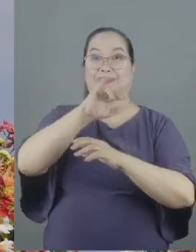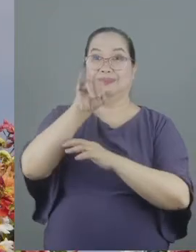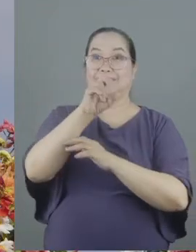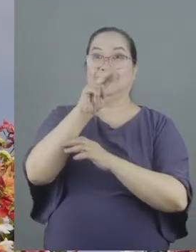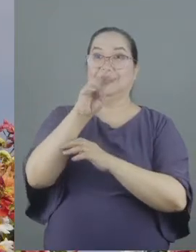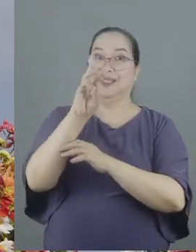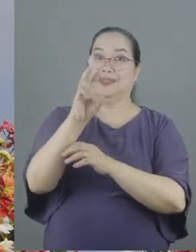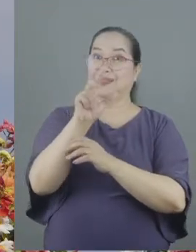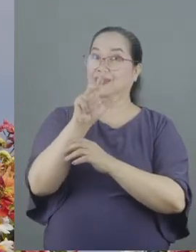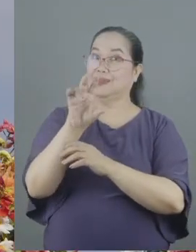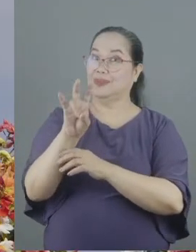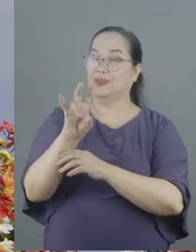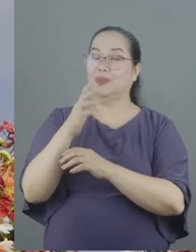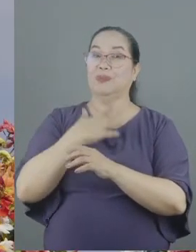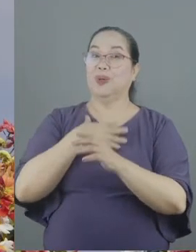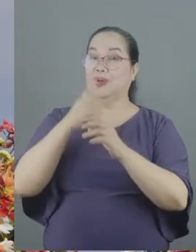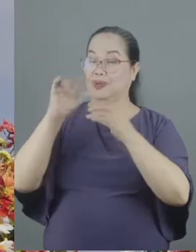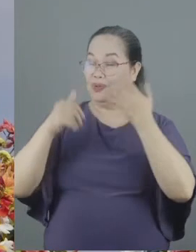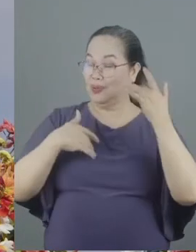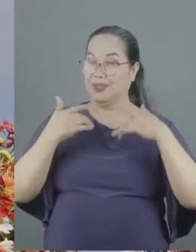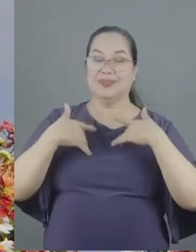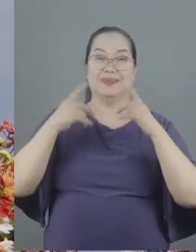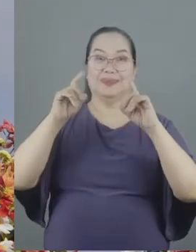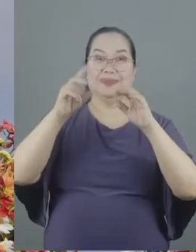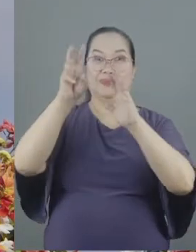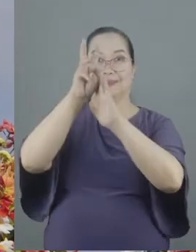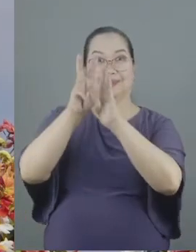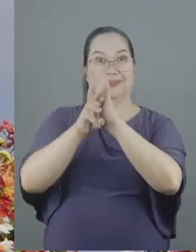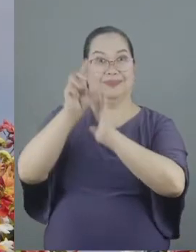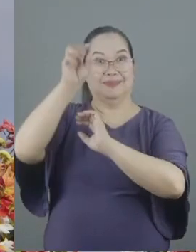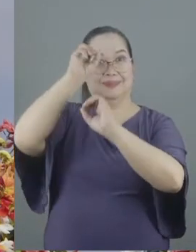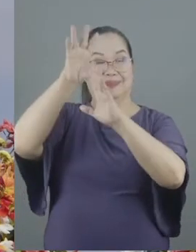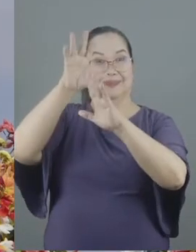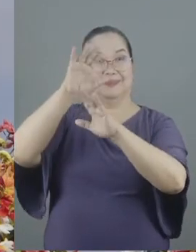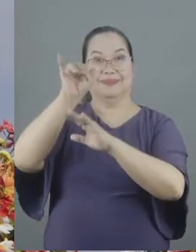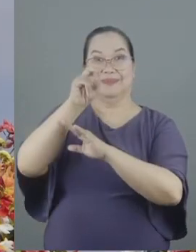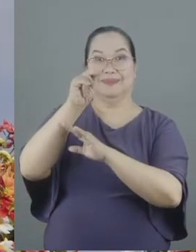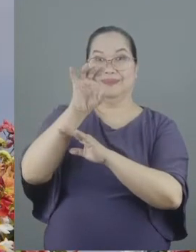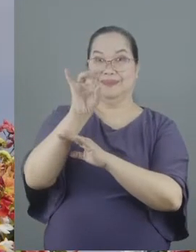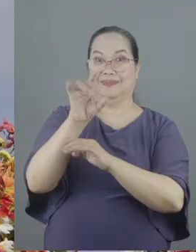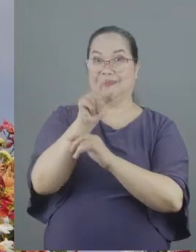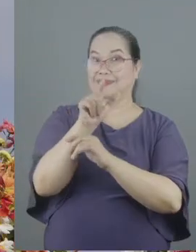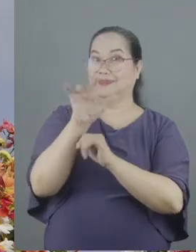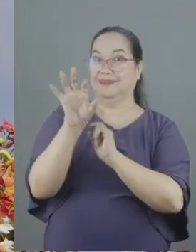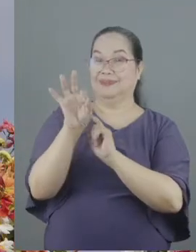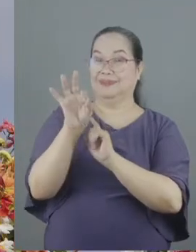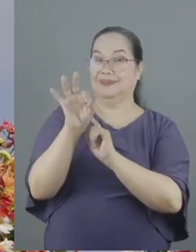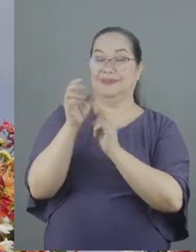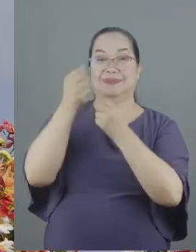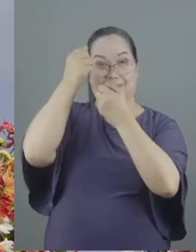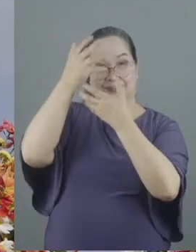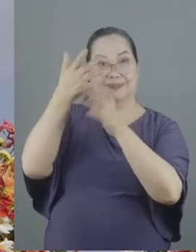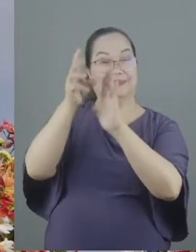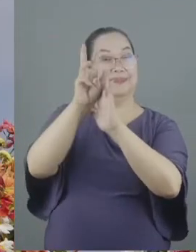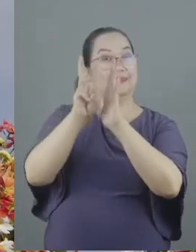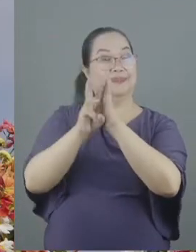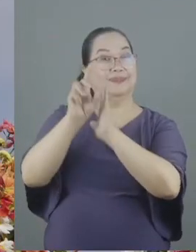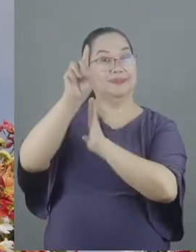that my joy is to do the will of the father in John 8 29 he said that obey the will of the one who sent me